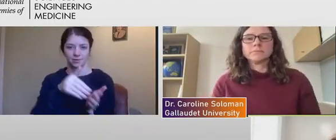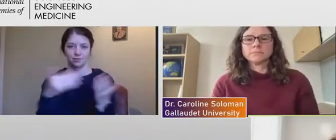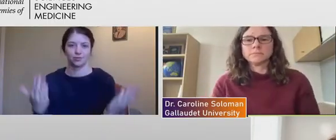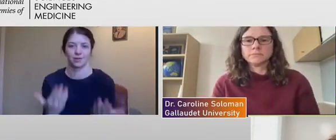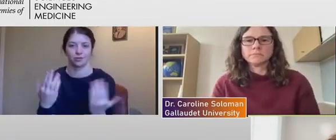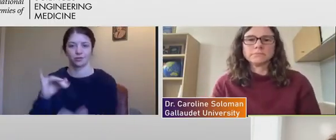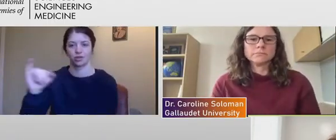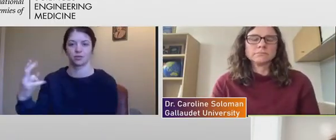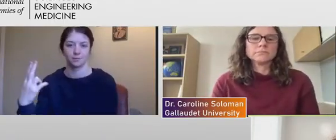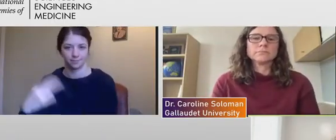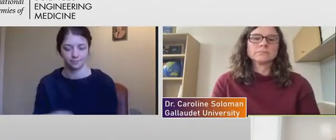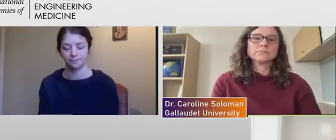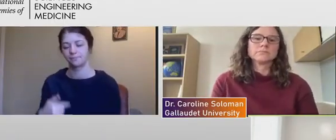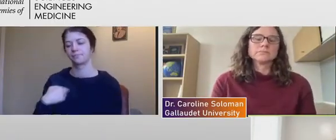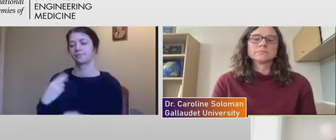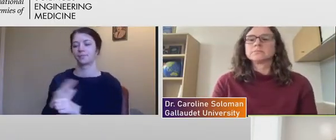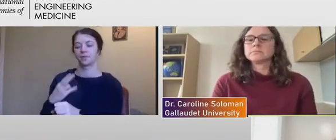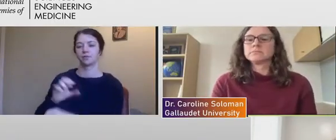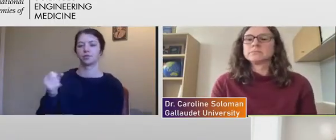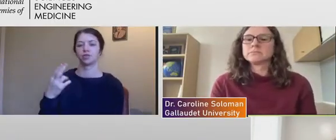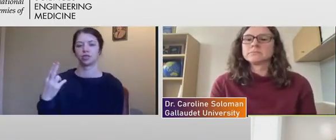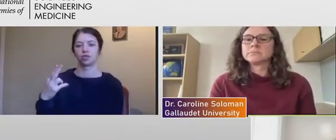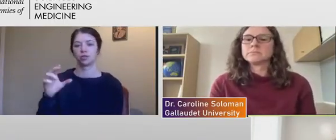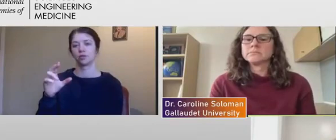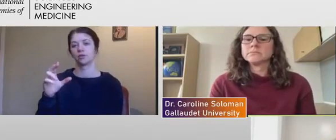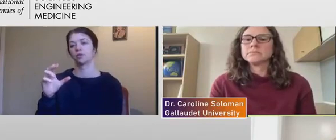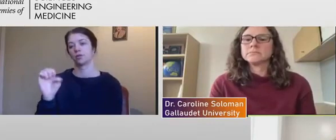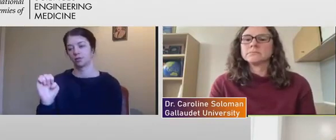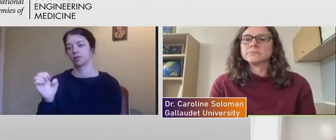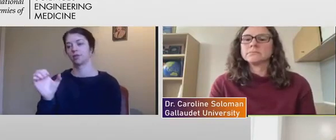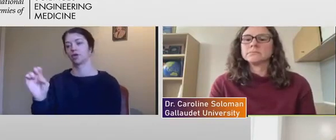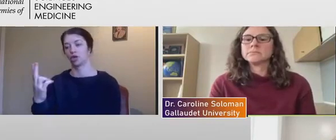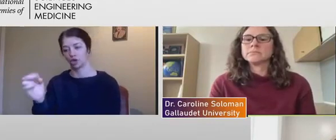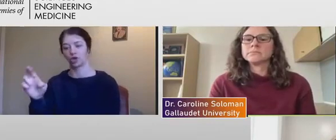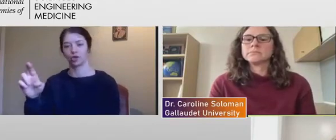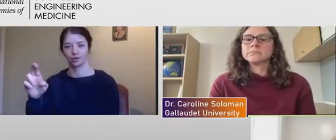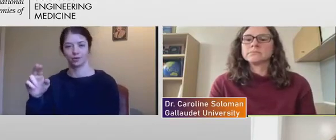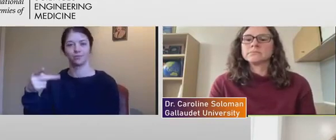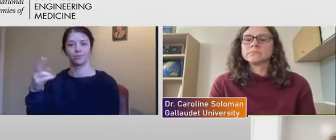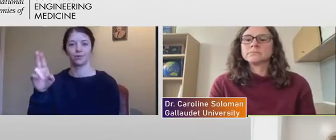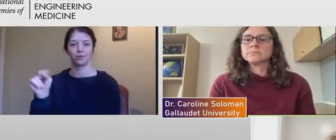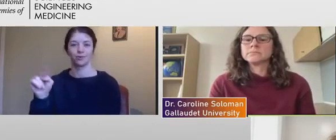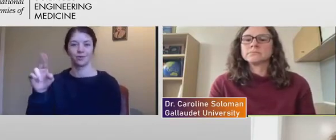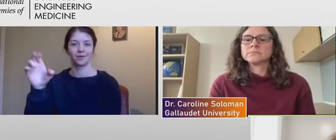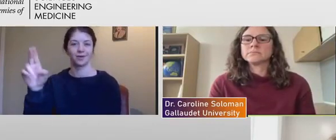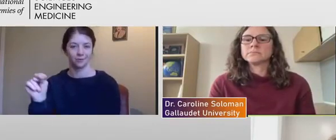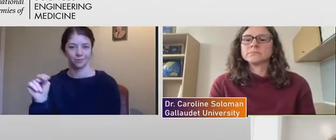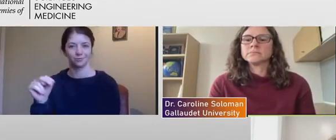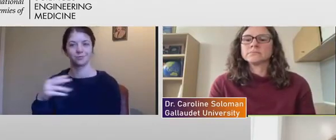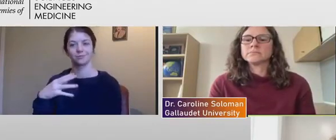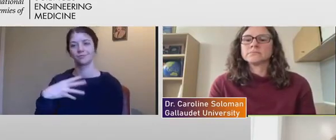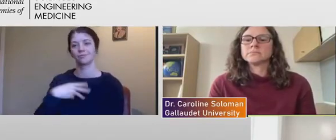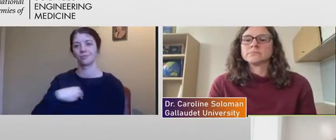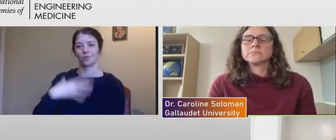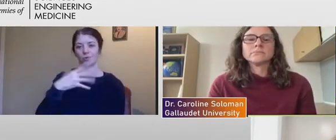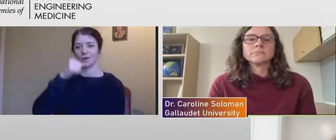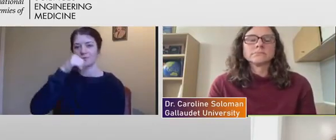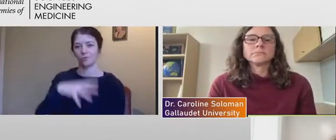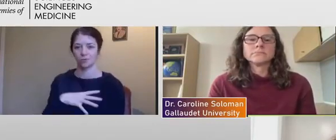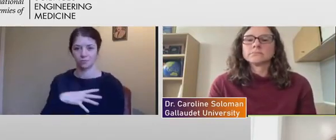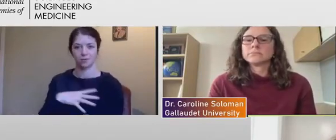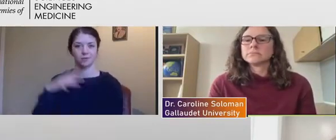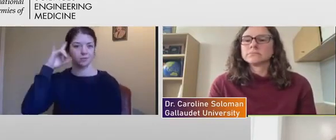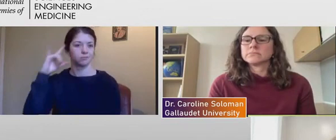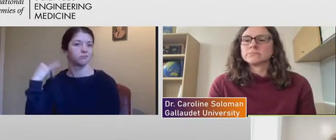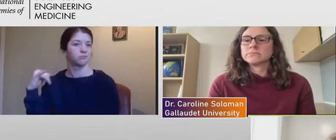I use she, her pronouns. I am a white woman with blonde hair in my mid-40s. And I just want to first say,